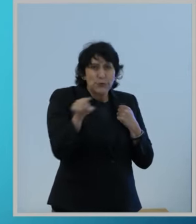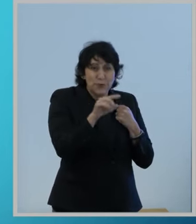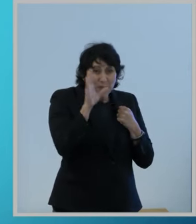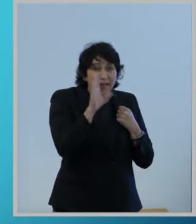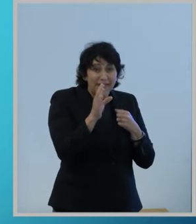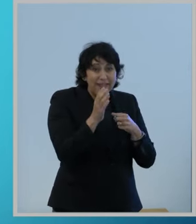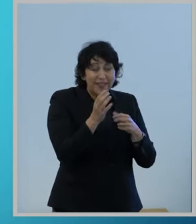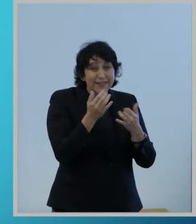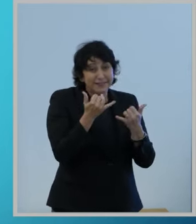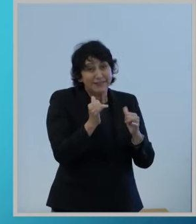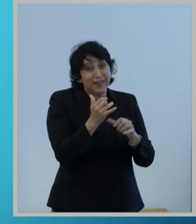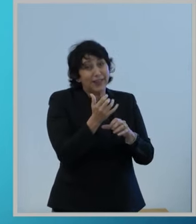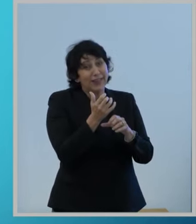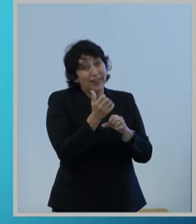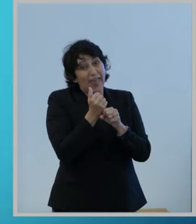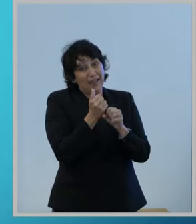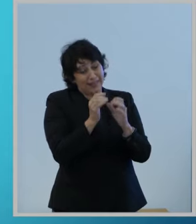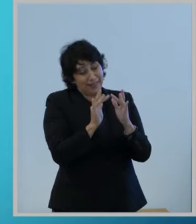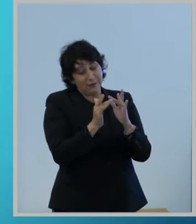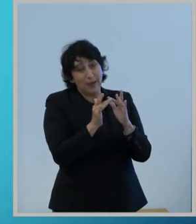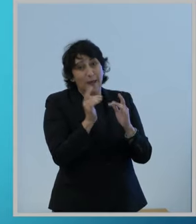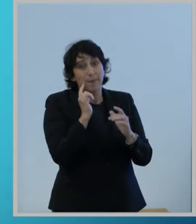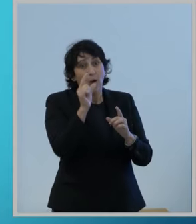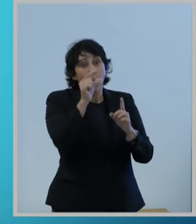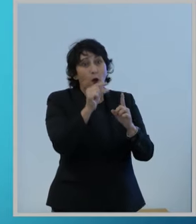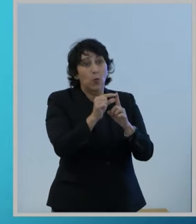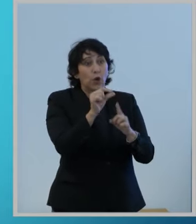one word at a time.